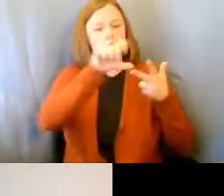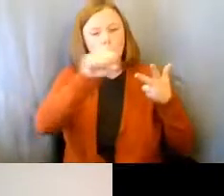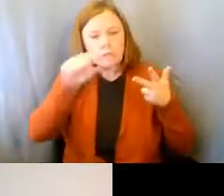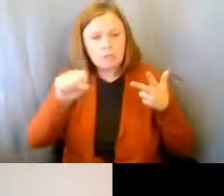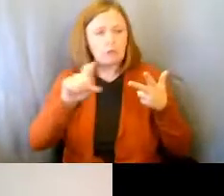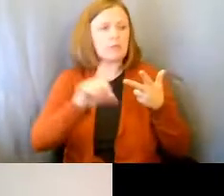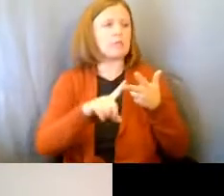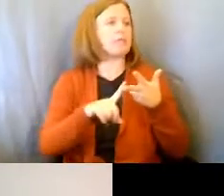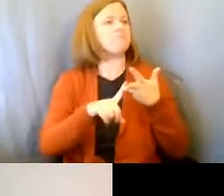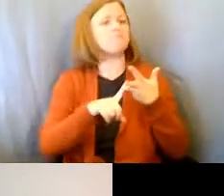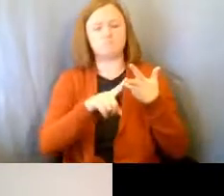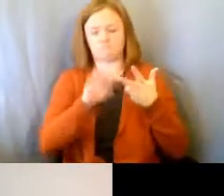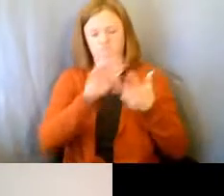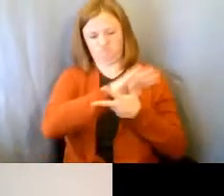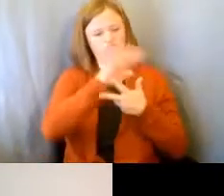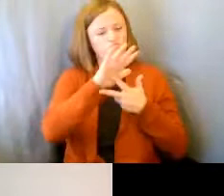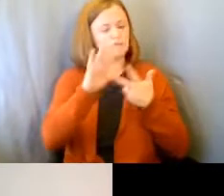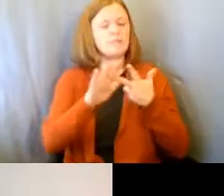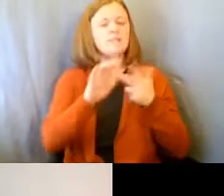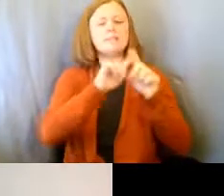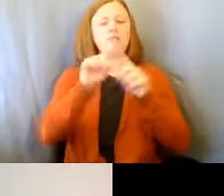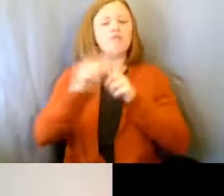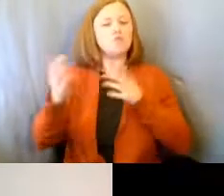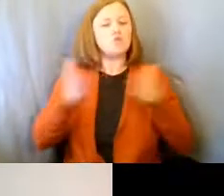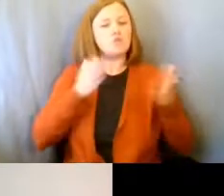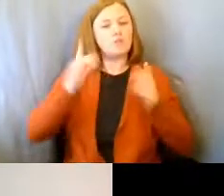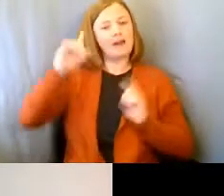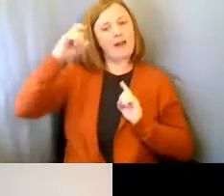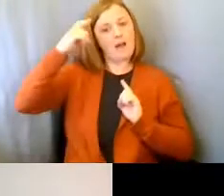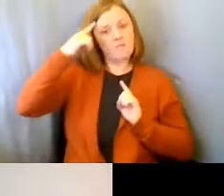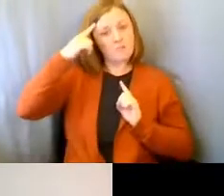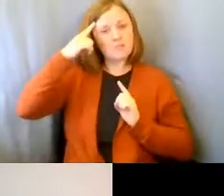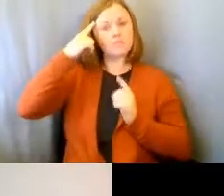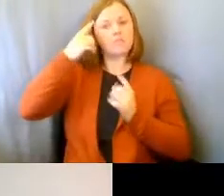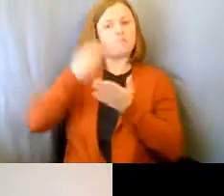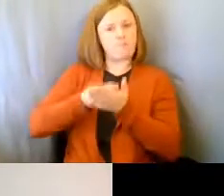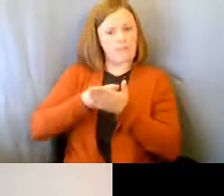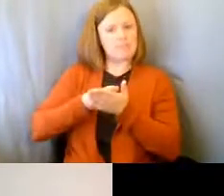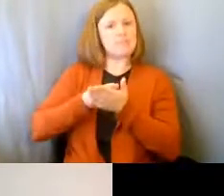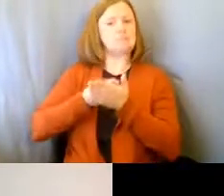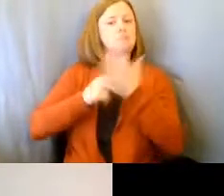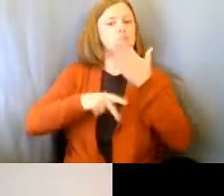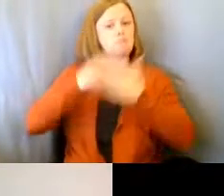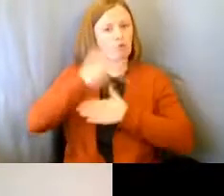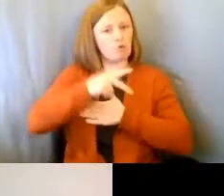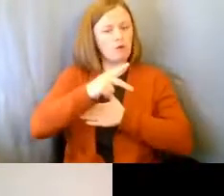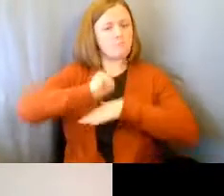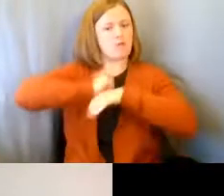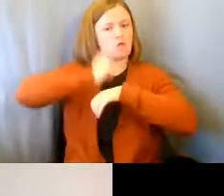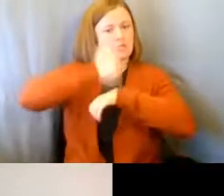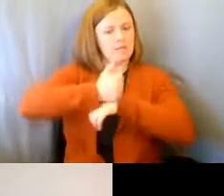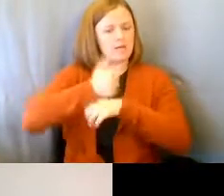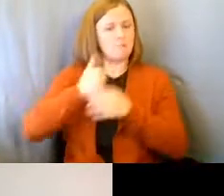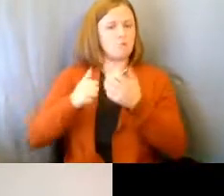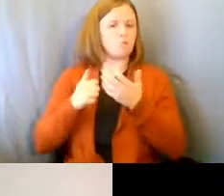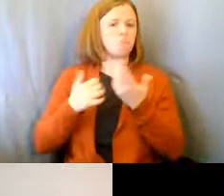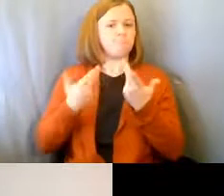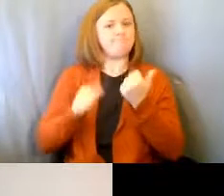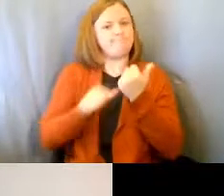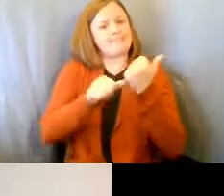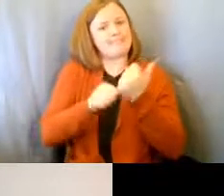All of these are our governmental funded services and support systems. And